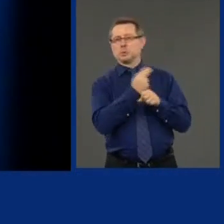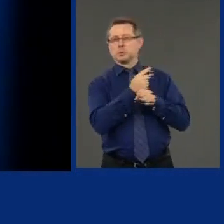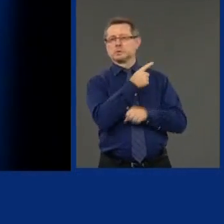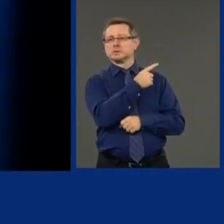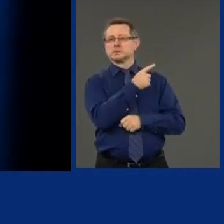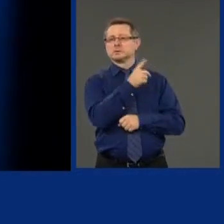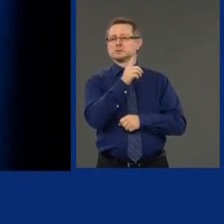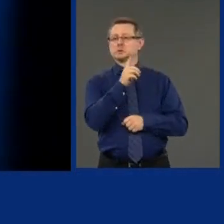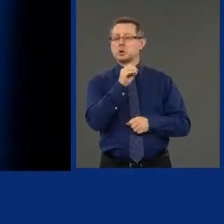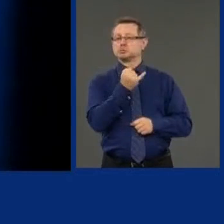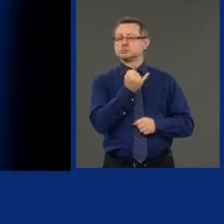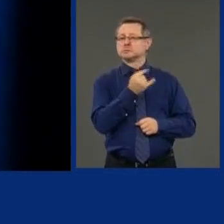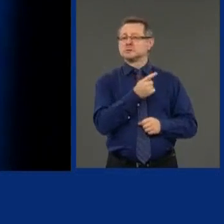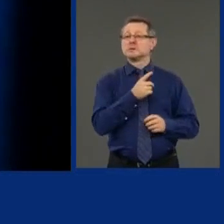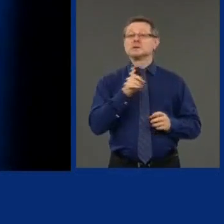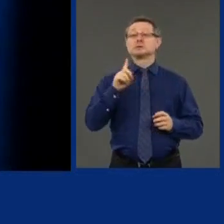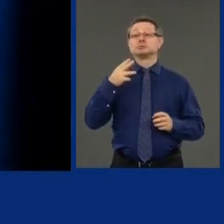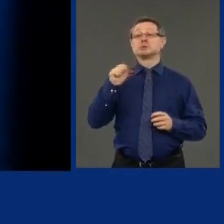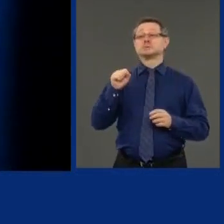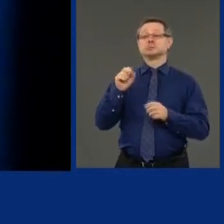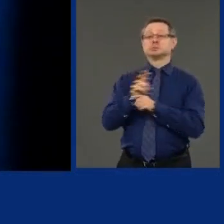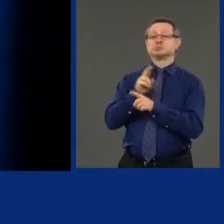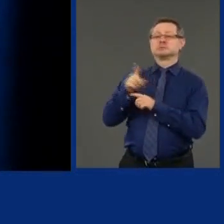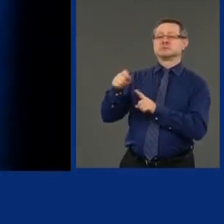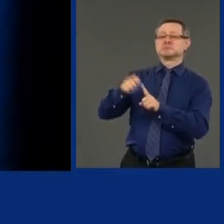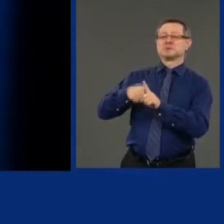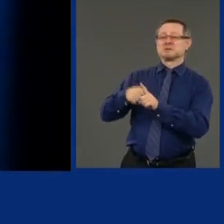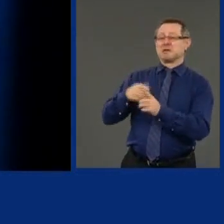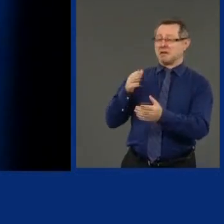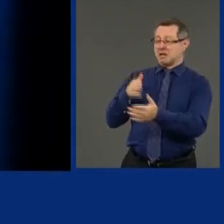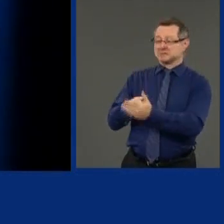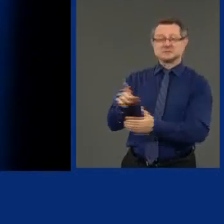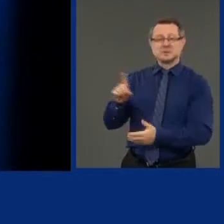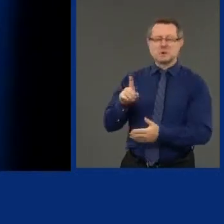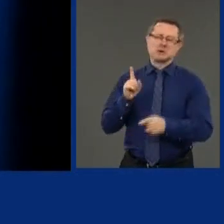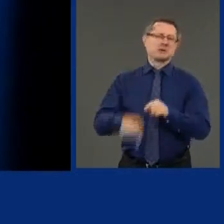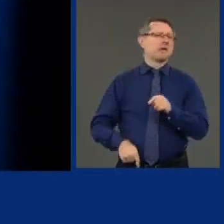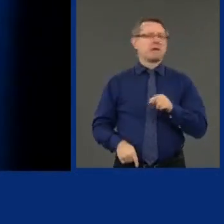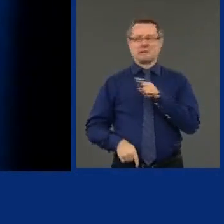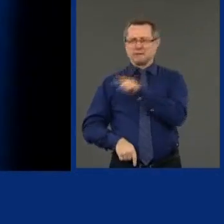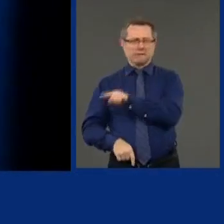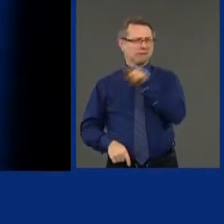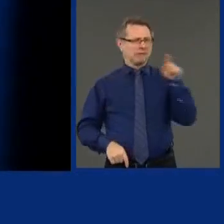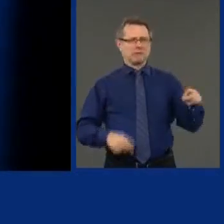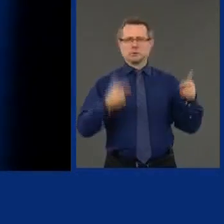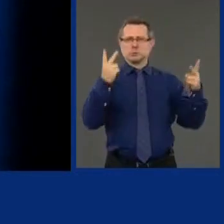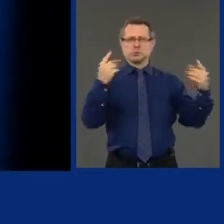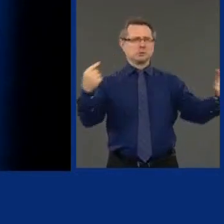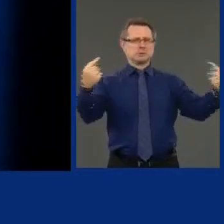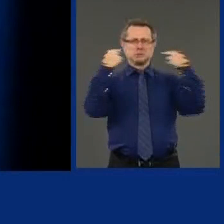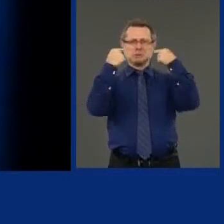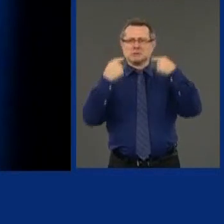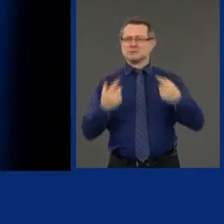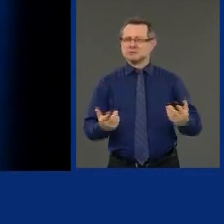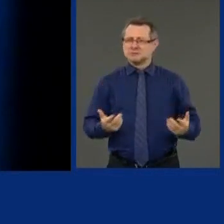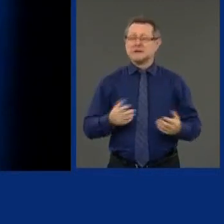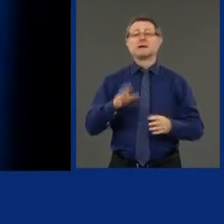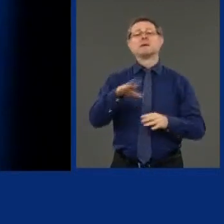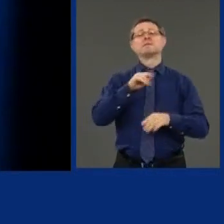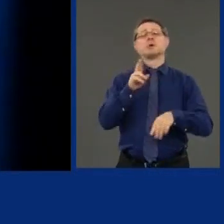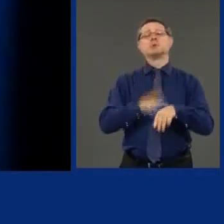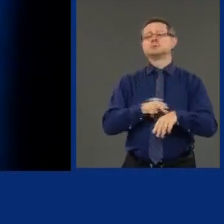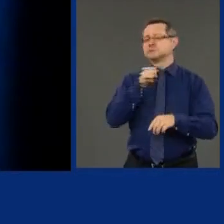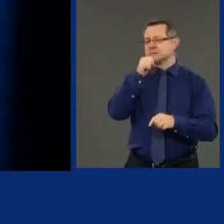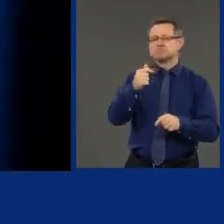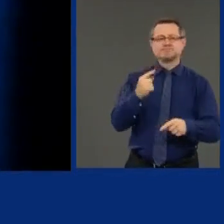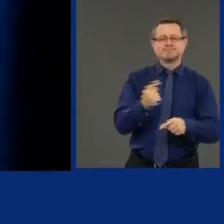Security as a political tool. It doesn't work that way. And it's not just not right and unethical and